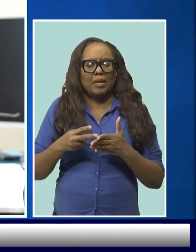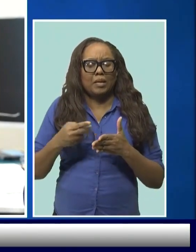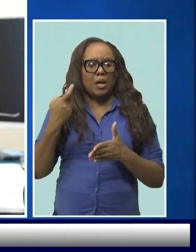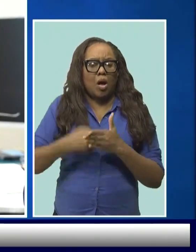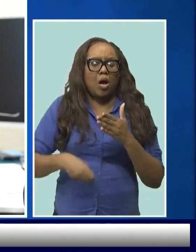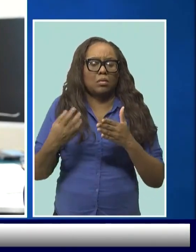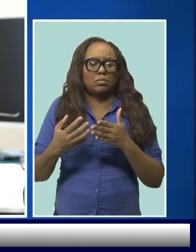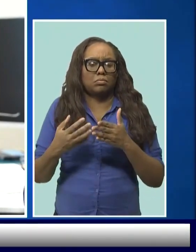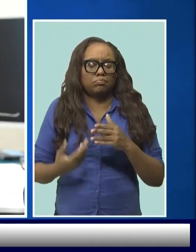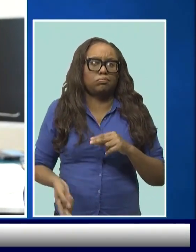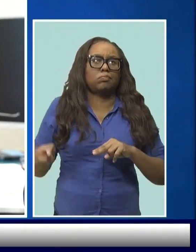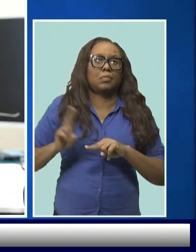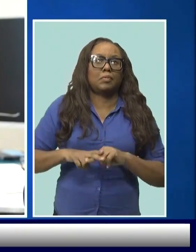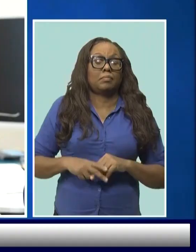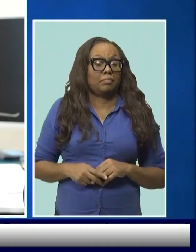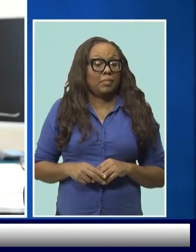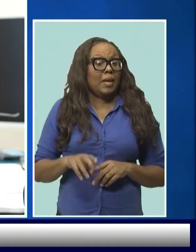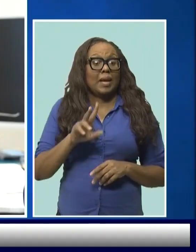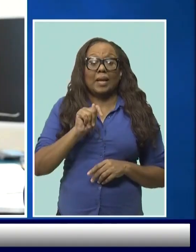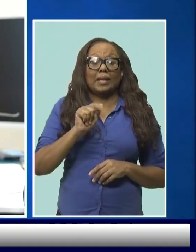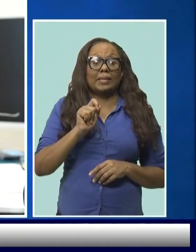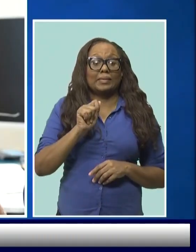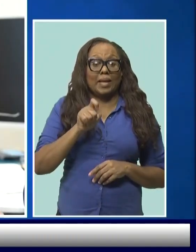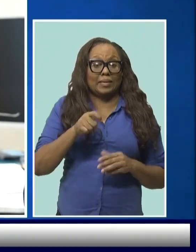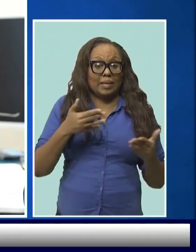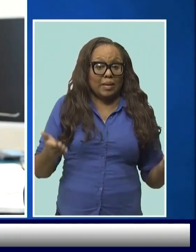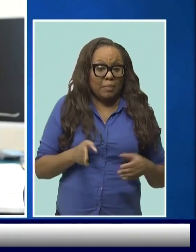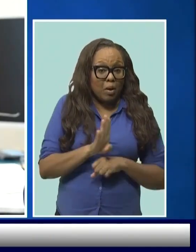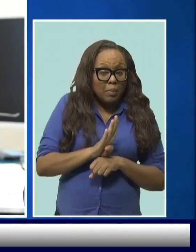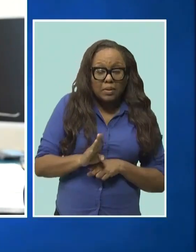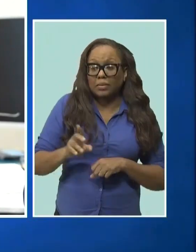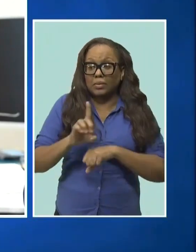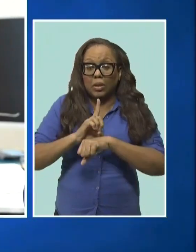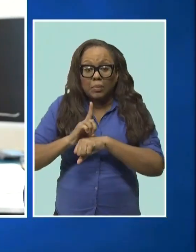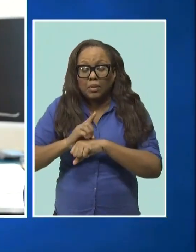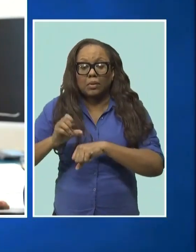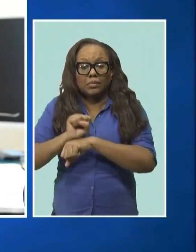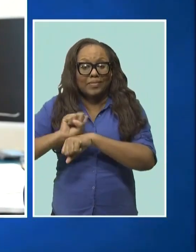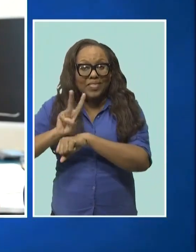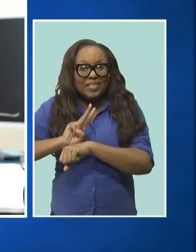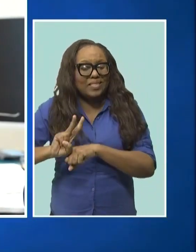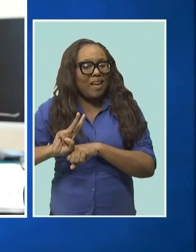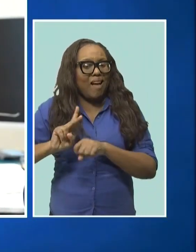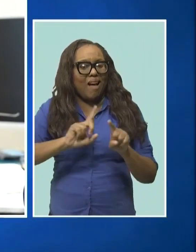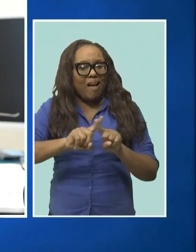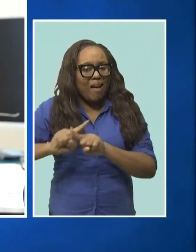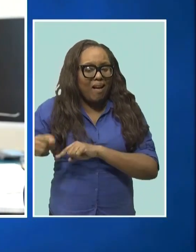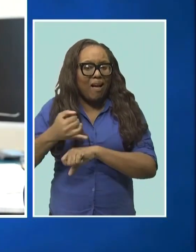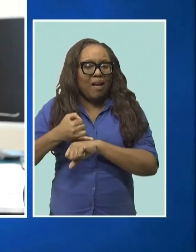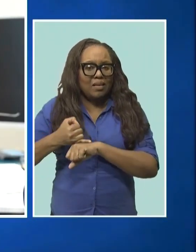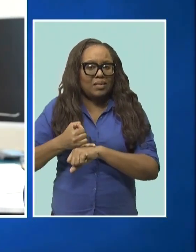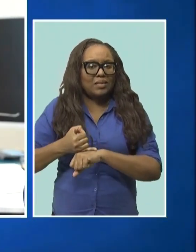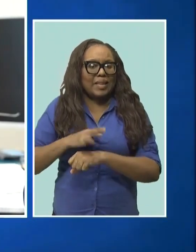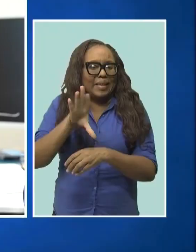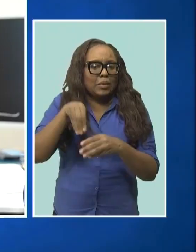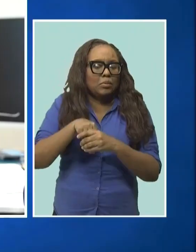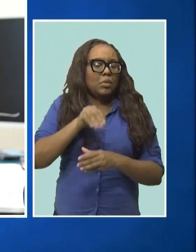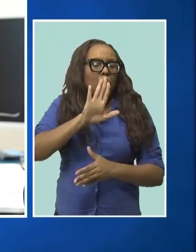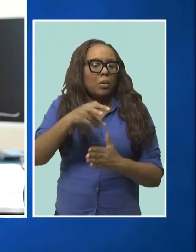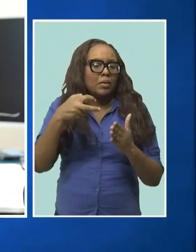-point tax. There's a tax here in Barbados, there's a tax here in Dominica, there's a tax in St. Vincent, etc. That is added into the ticket. So,